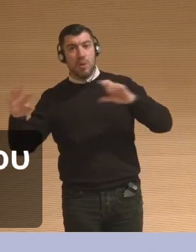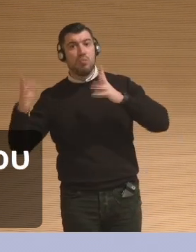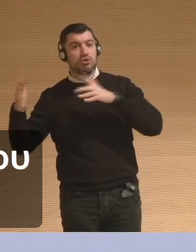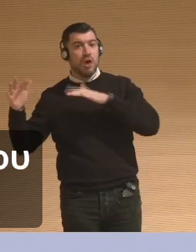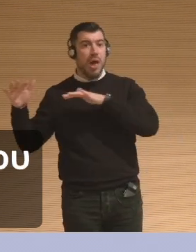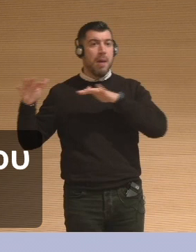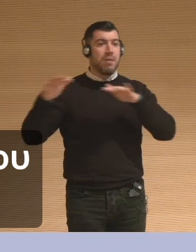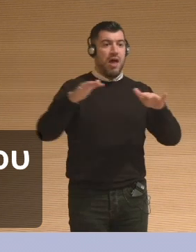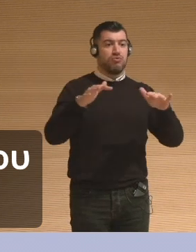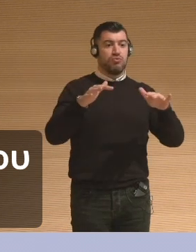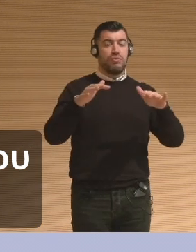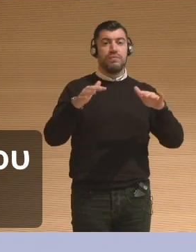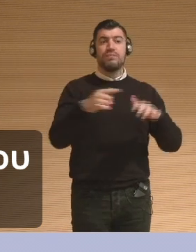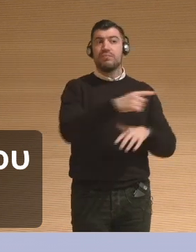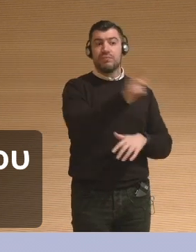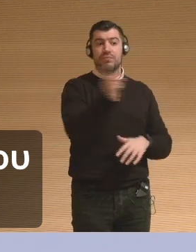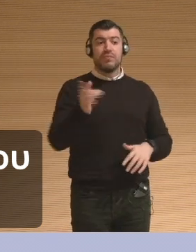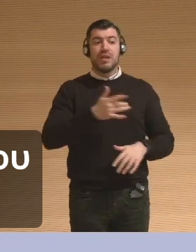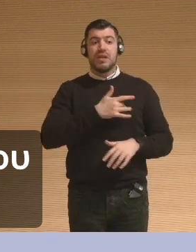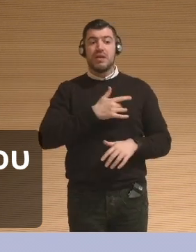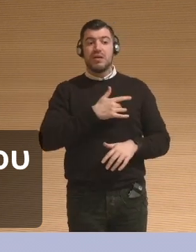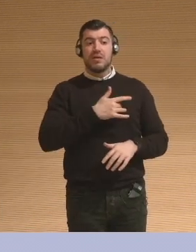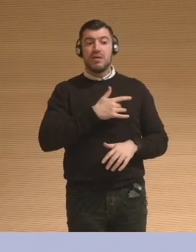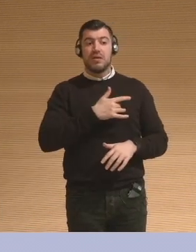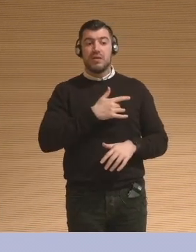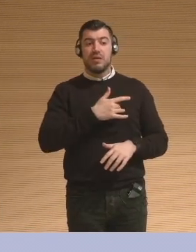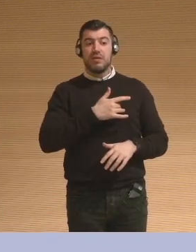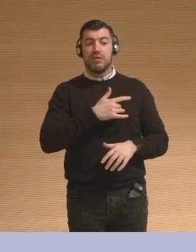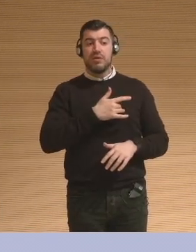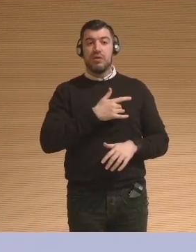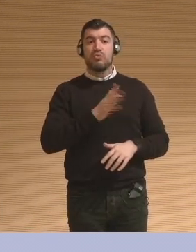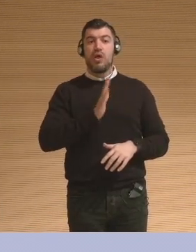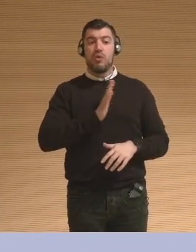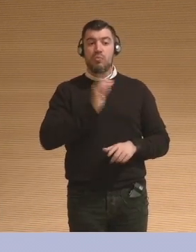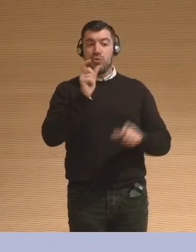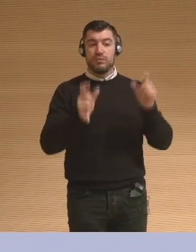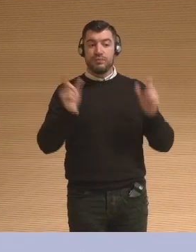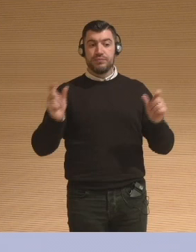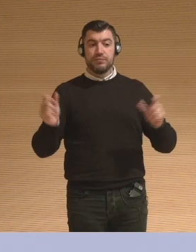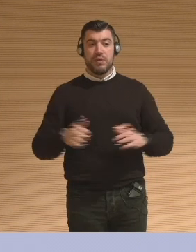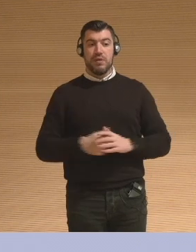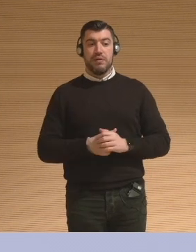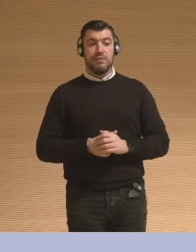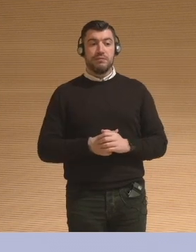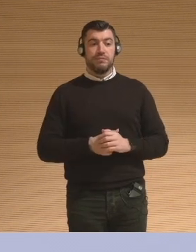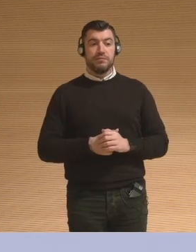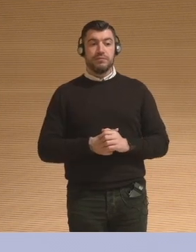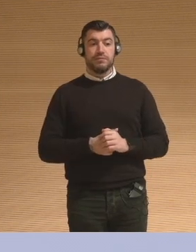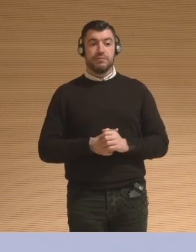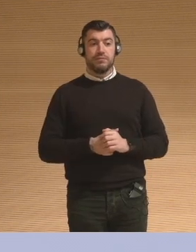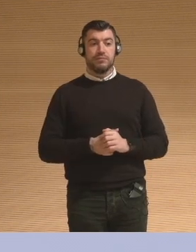first responder that visits the twins, his twin boys. What is the process he goes through?